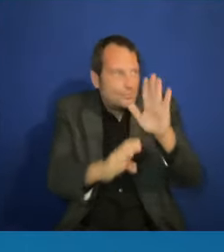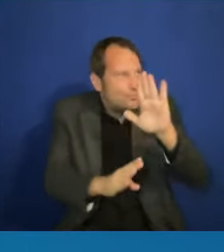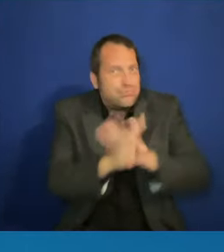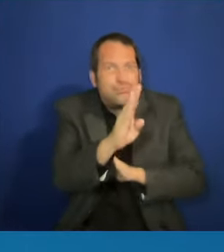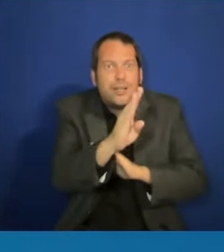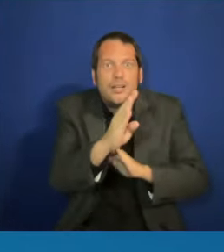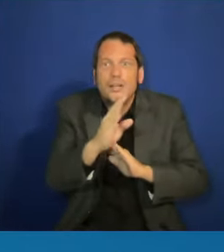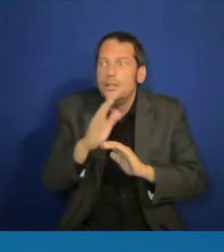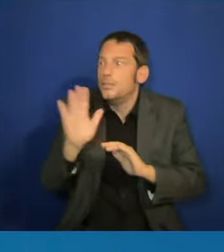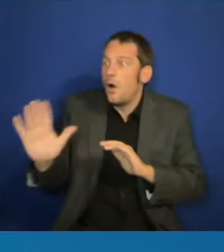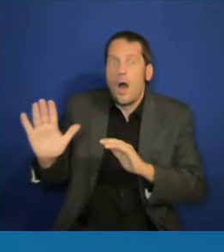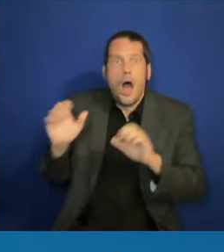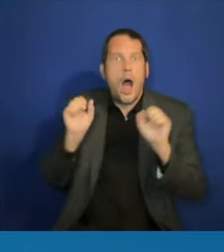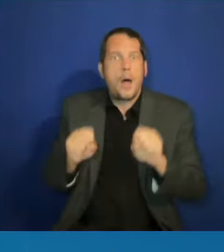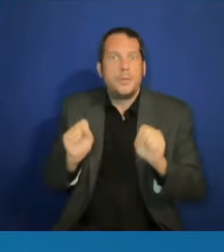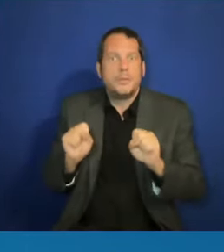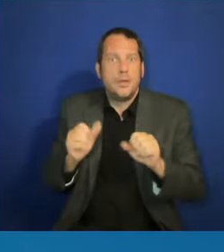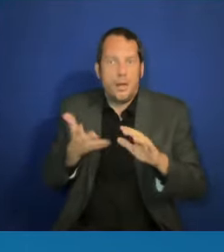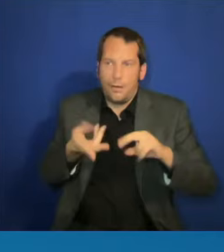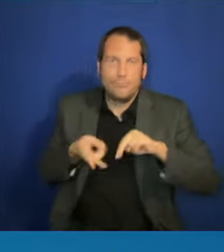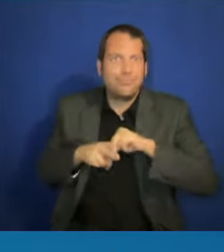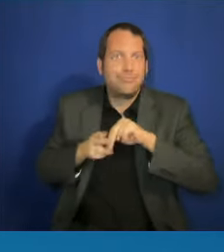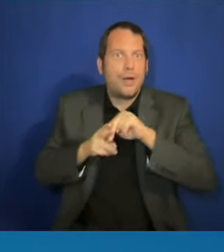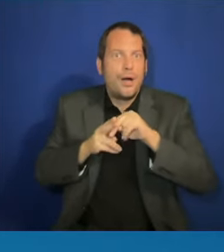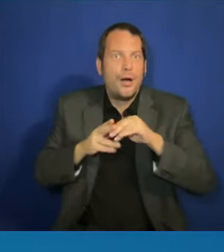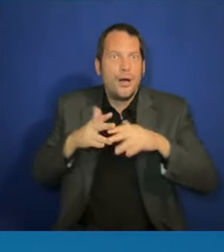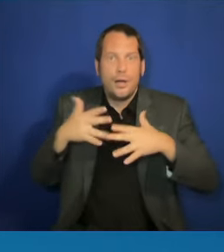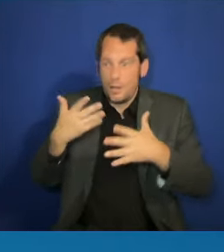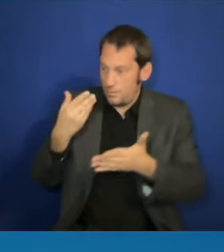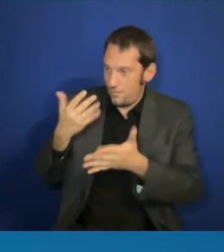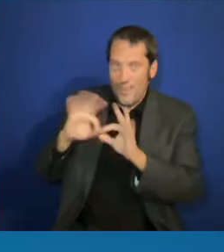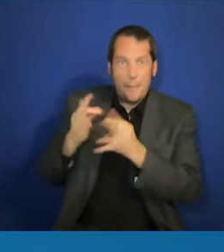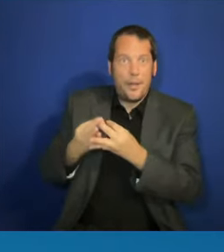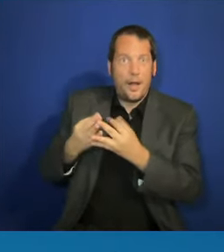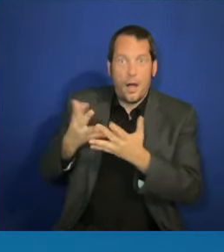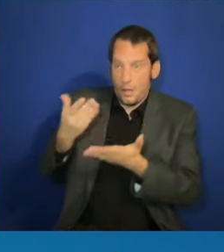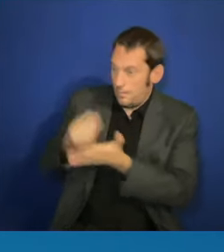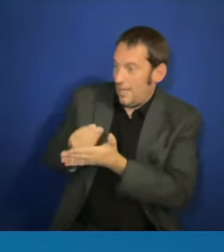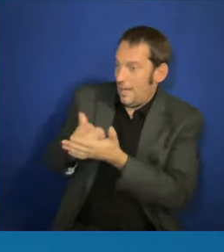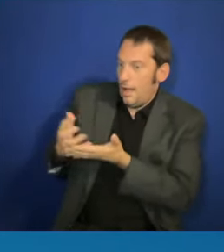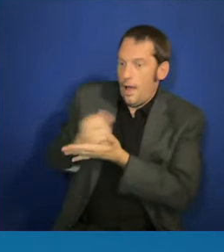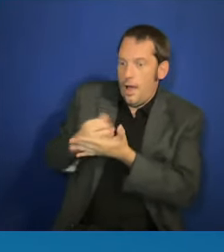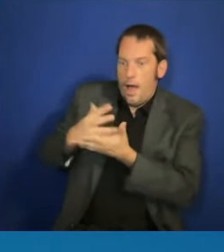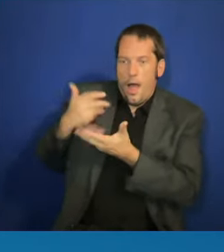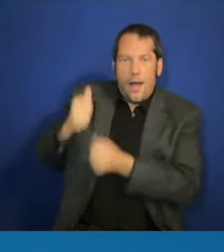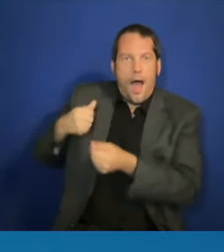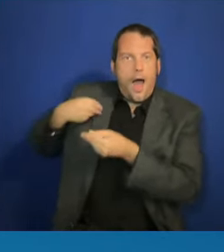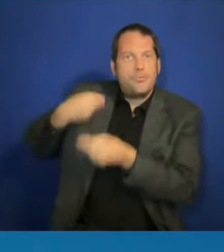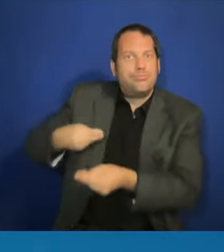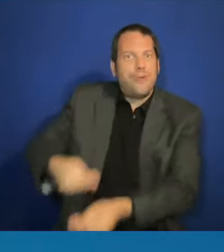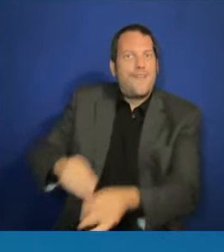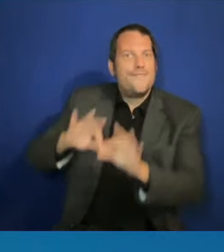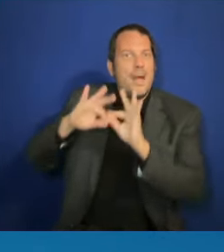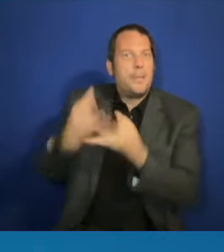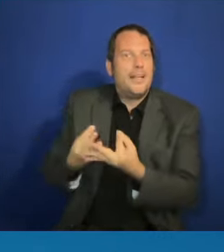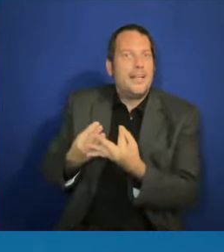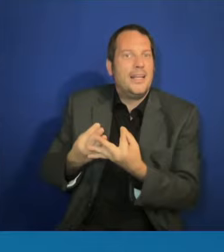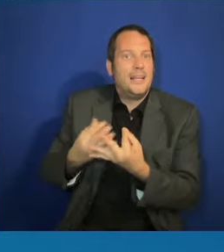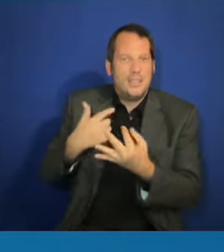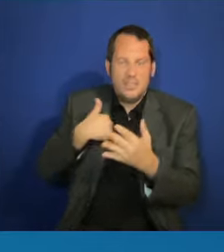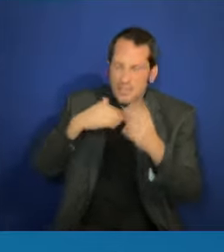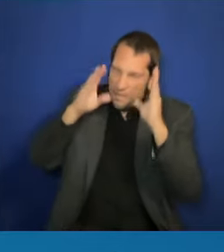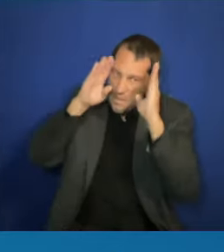are absolutely focused on a number of things, including, by 50 percent, federal contracts to minority-owned businesses,